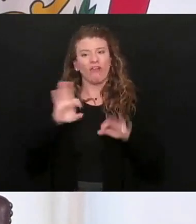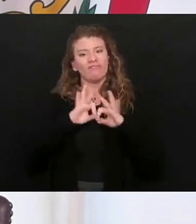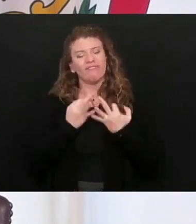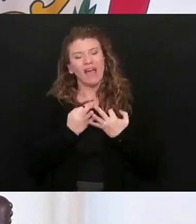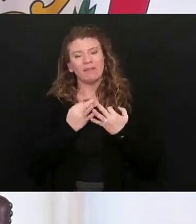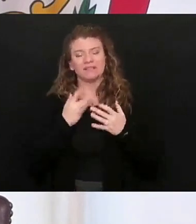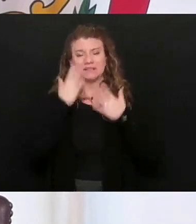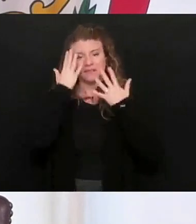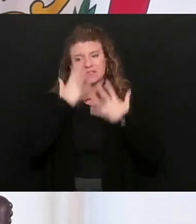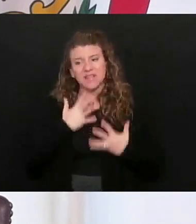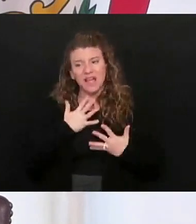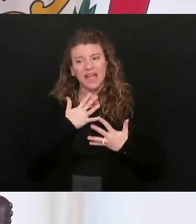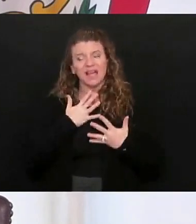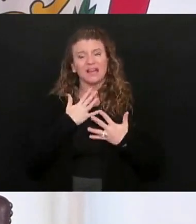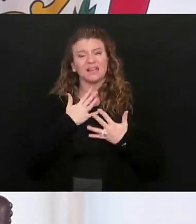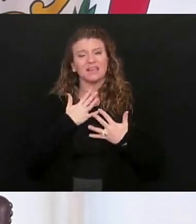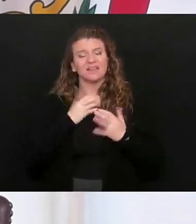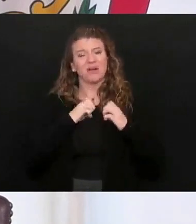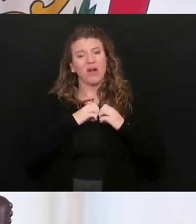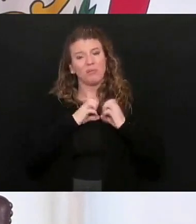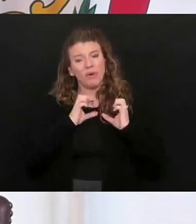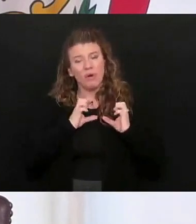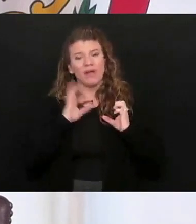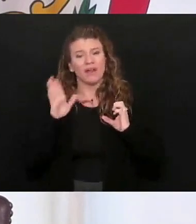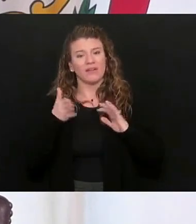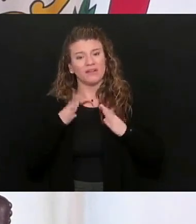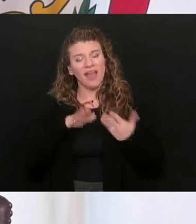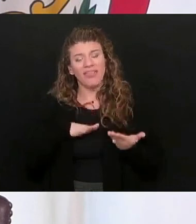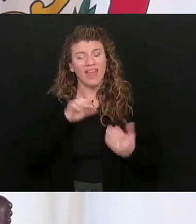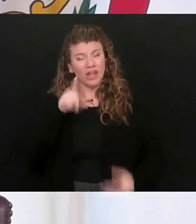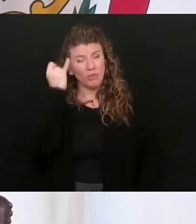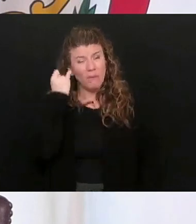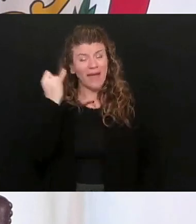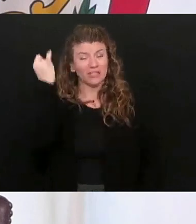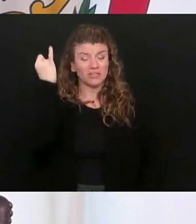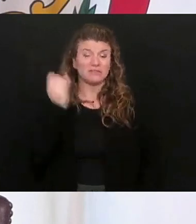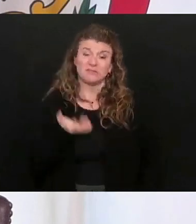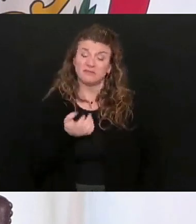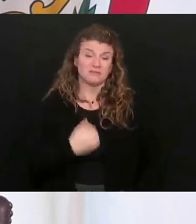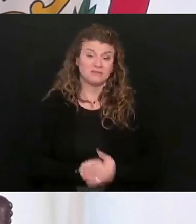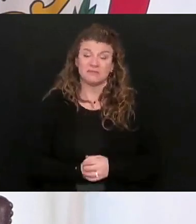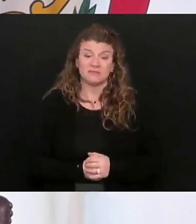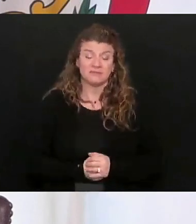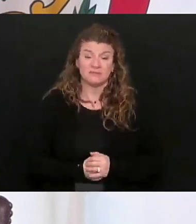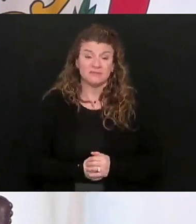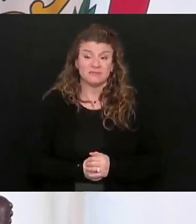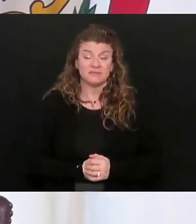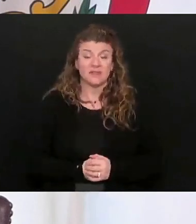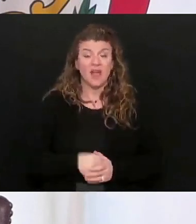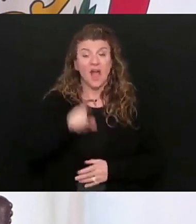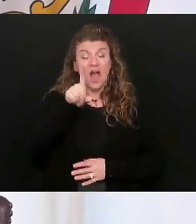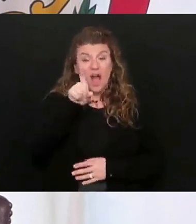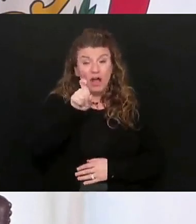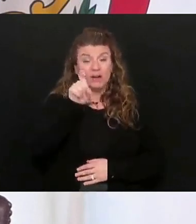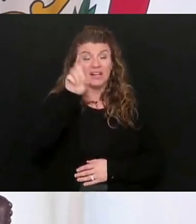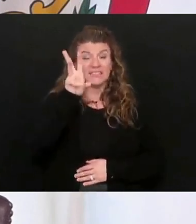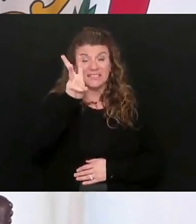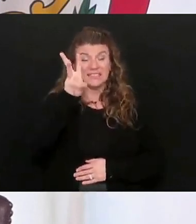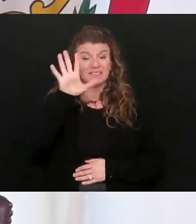their death and everything? Can you imagine, can you just imagine what 165